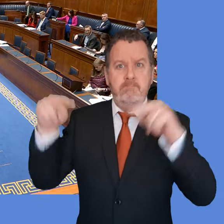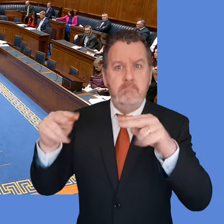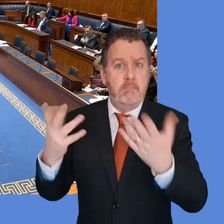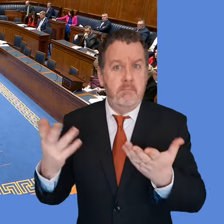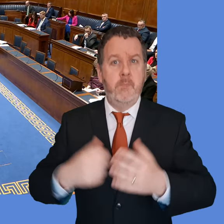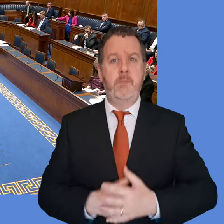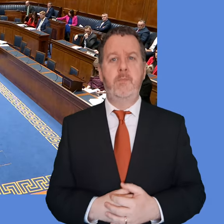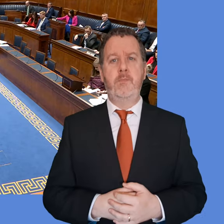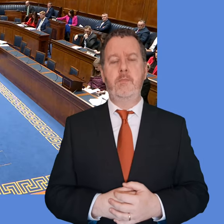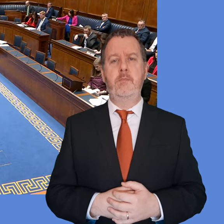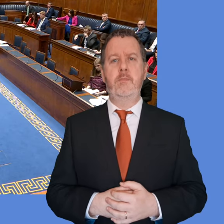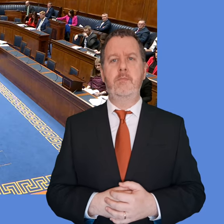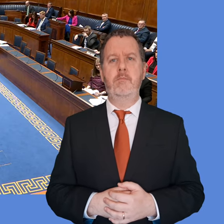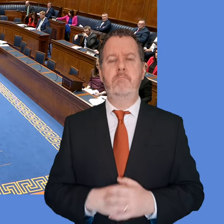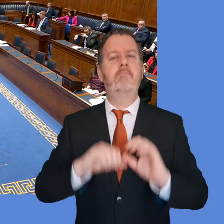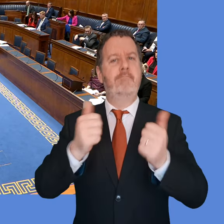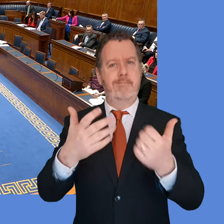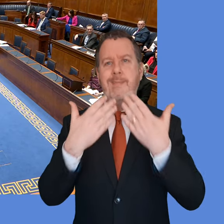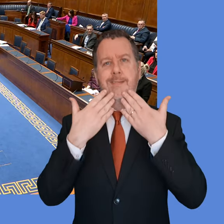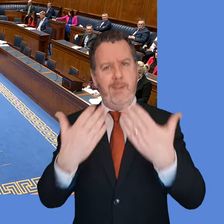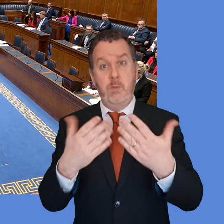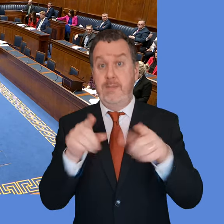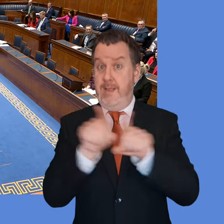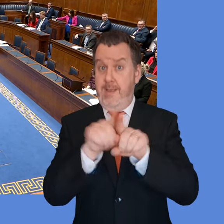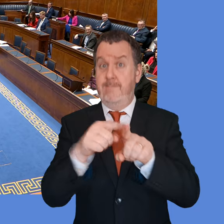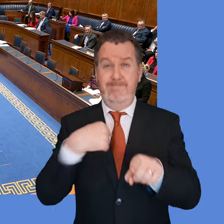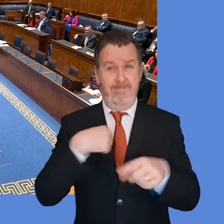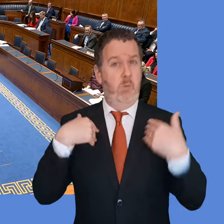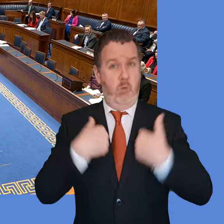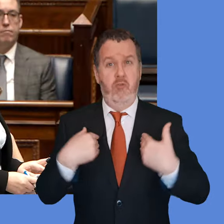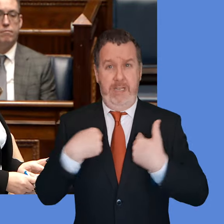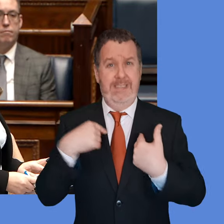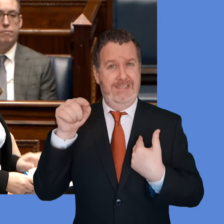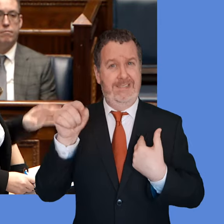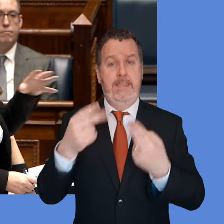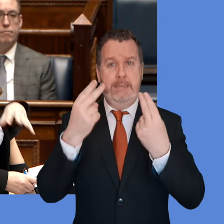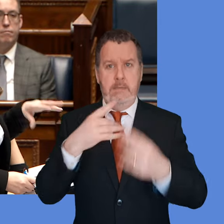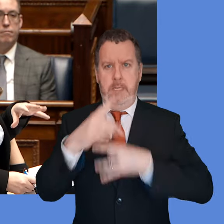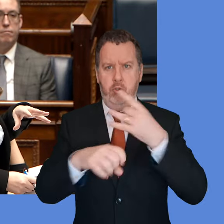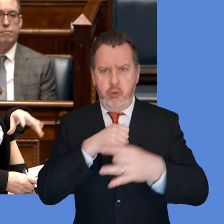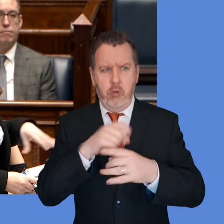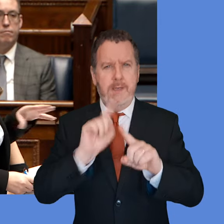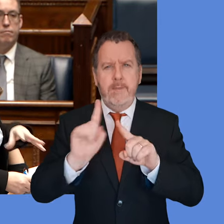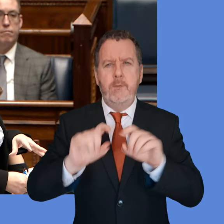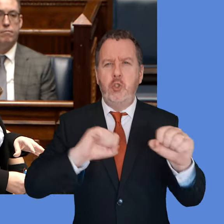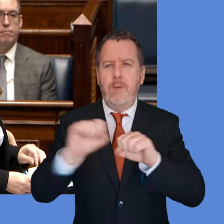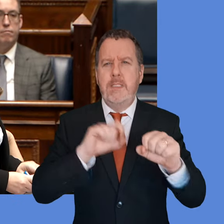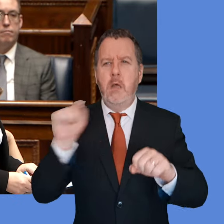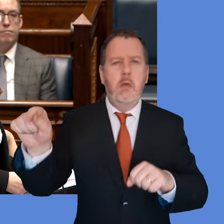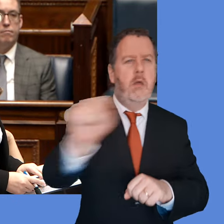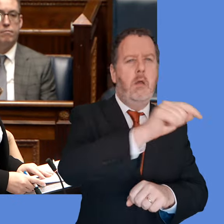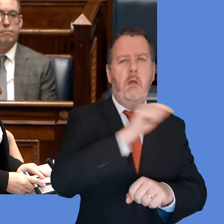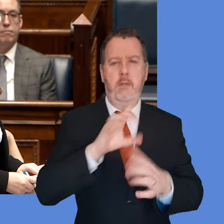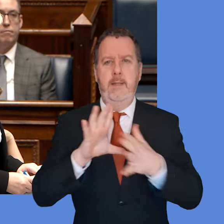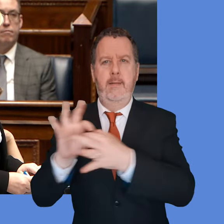you. The First Minister? Yeah, thank you for that, and I so, like yourself, would share that. I think it's so important that we're joined up, that we're coordinated